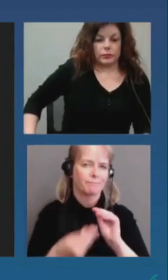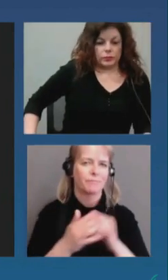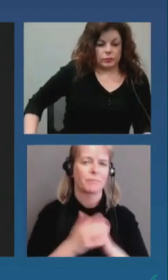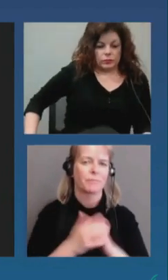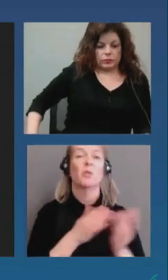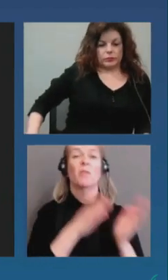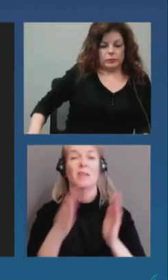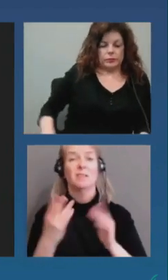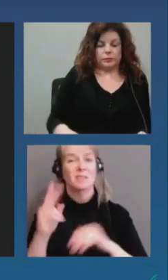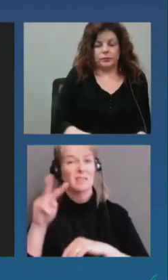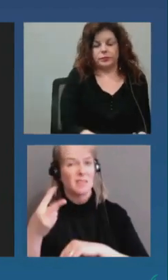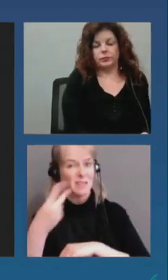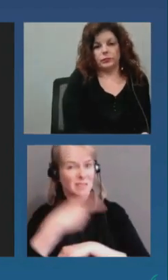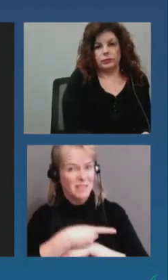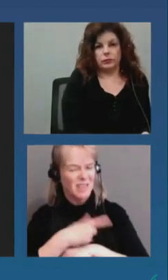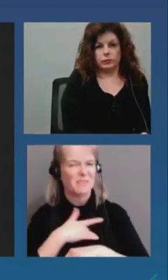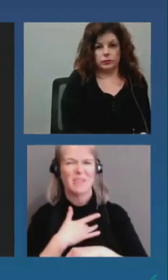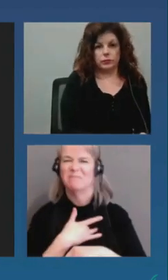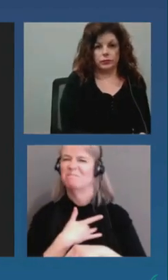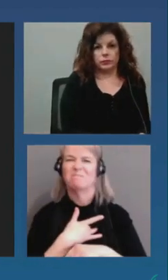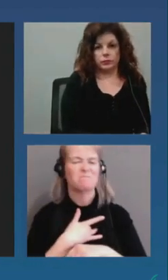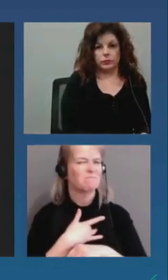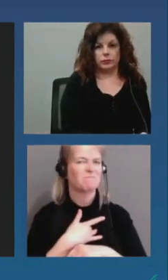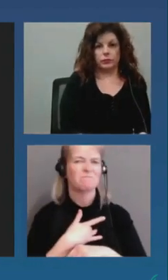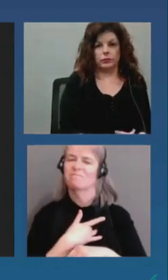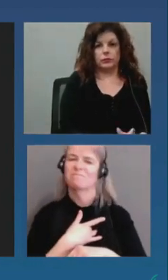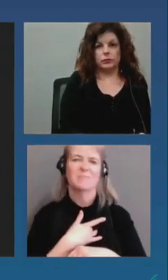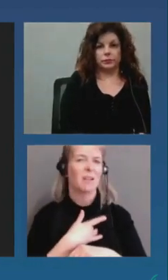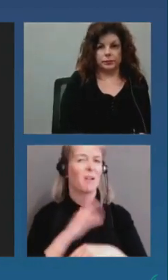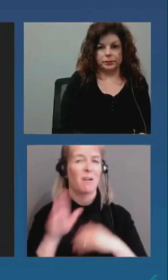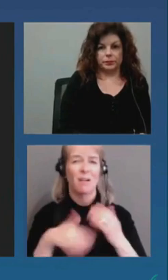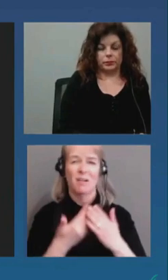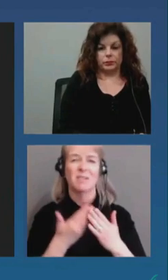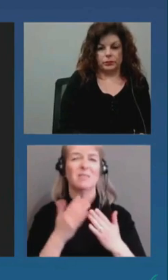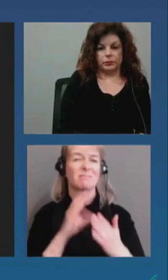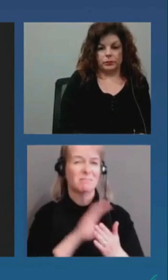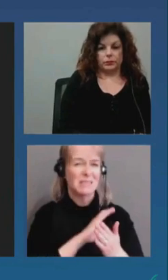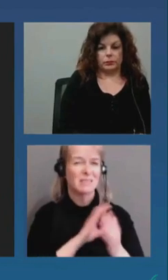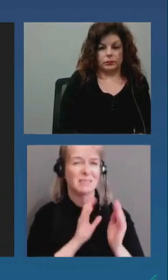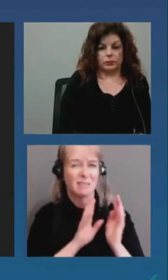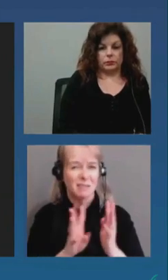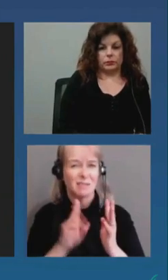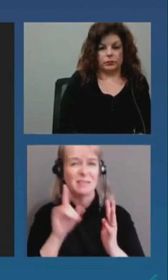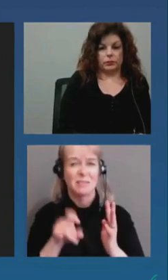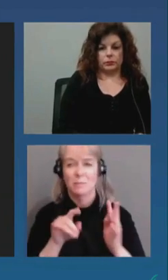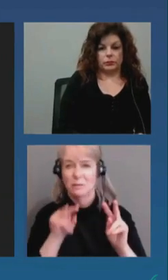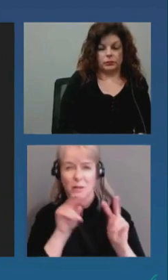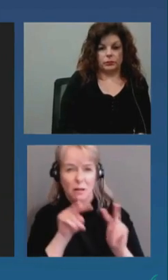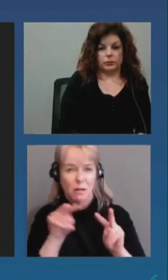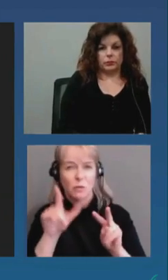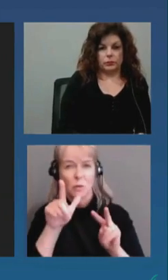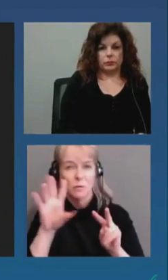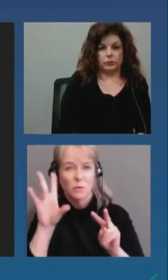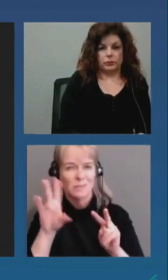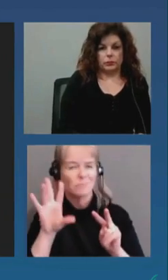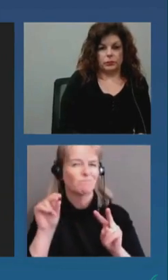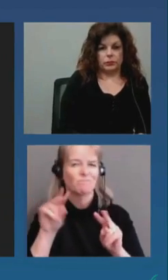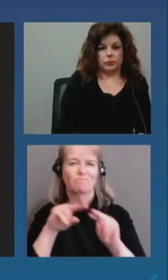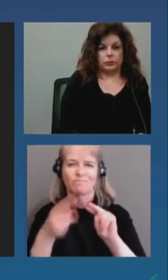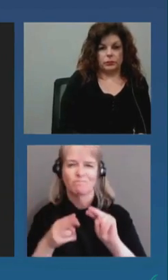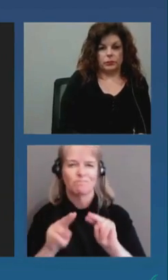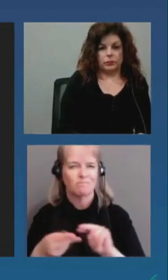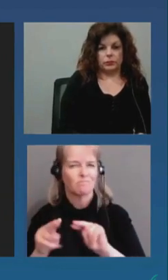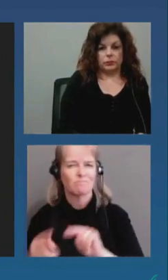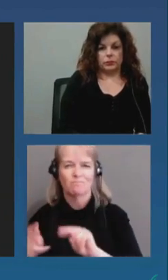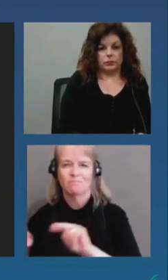another level of reduction in resources. We currently now have a substantially lower level of resources and a much